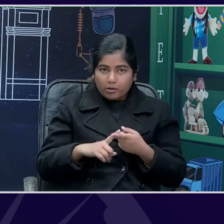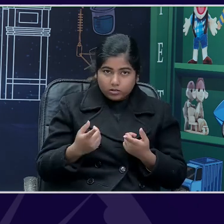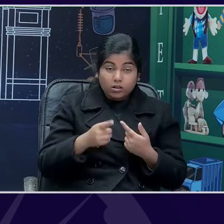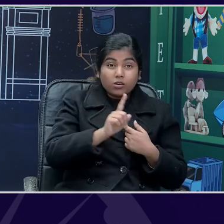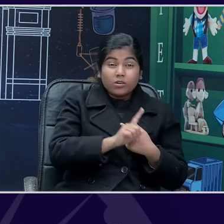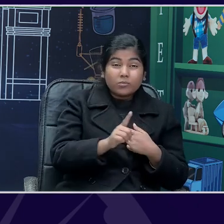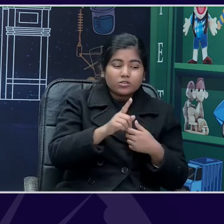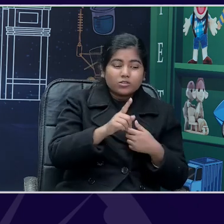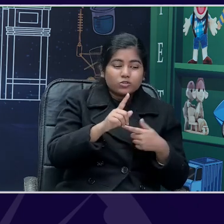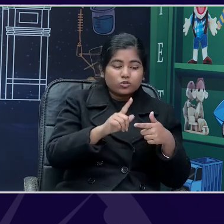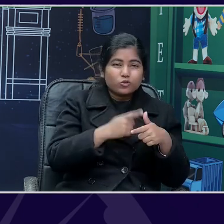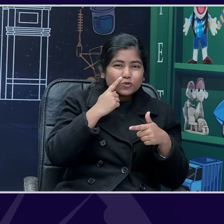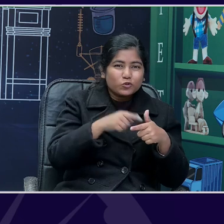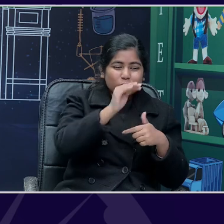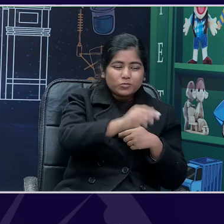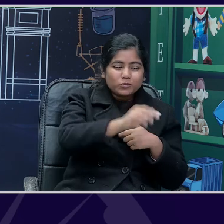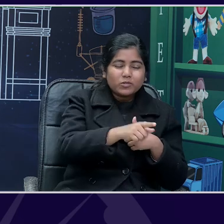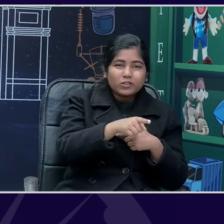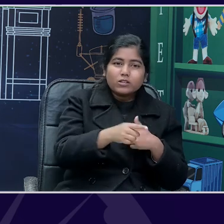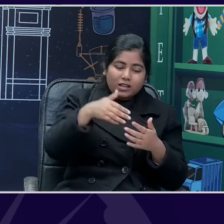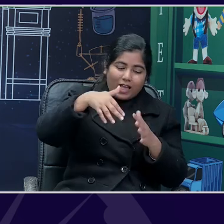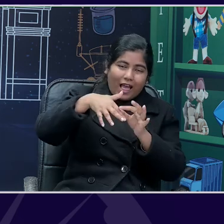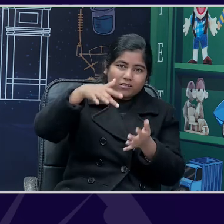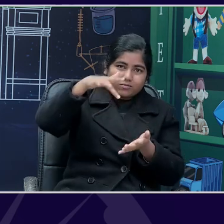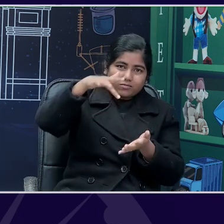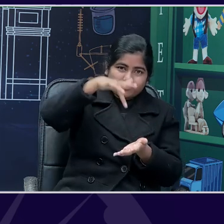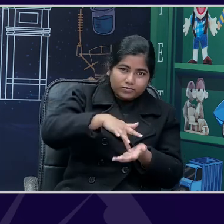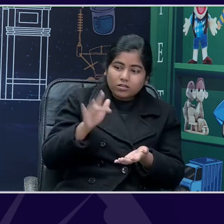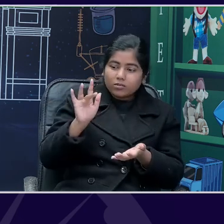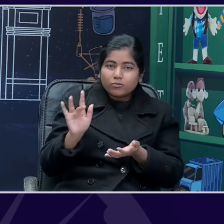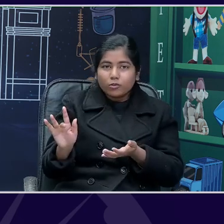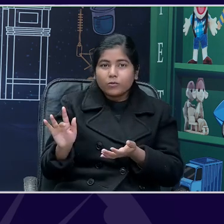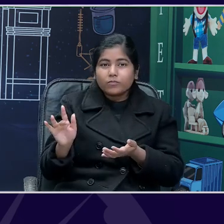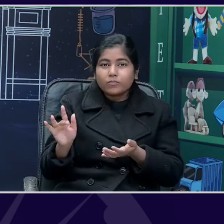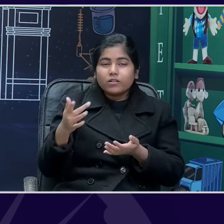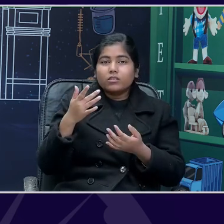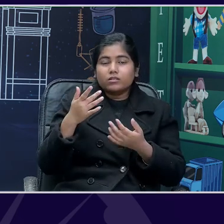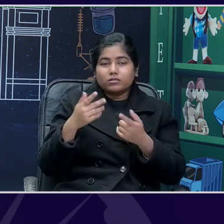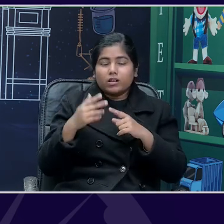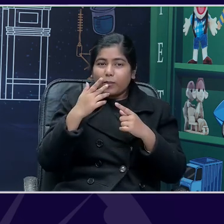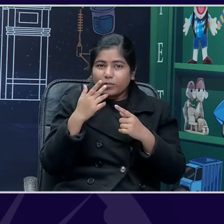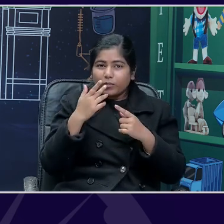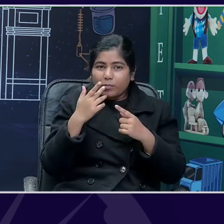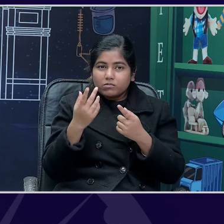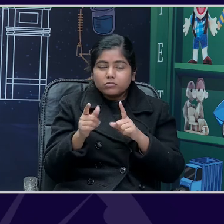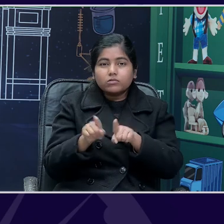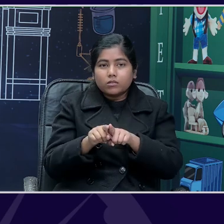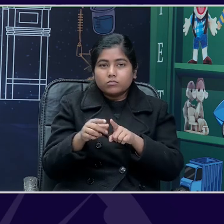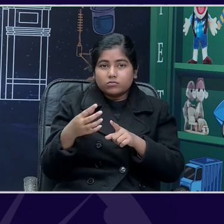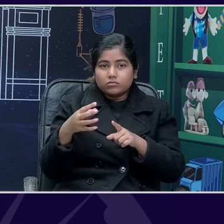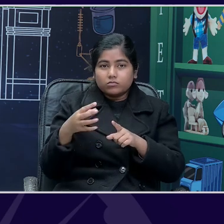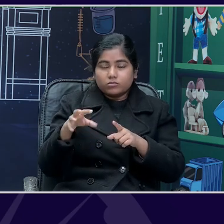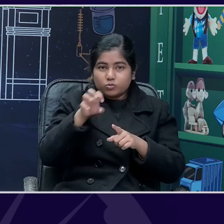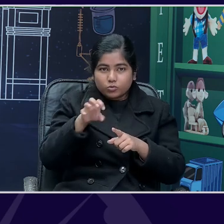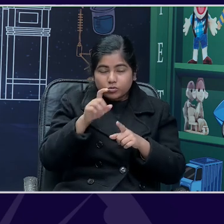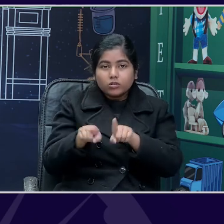his own fingers in milk and, you know, puts it in his mouth, then he sucks greedily. And I'm quoting from the